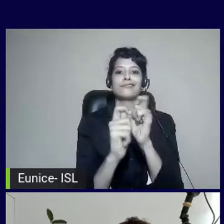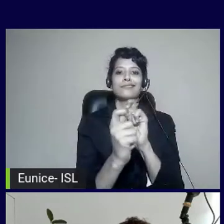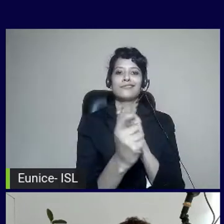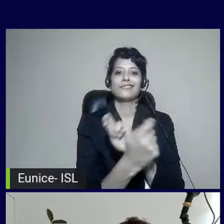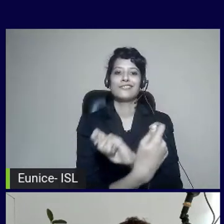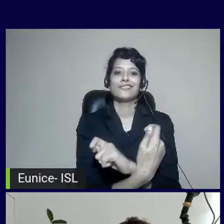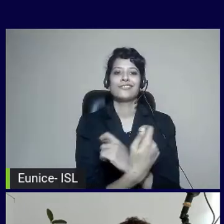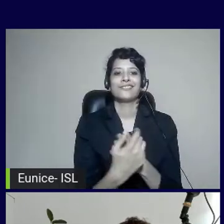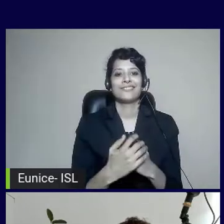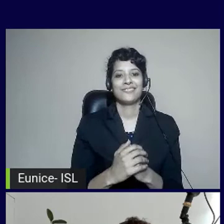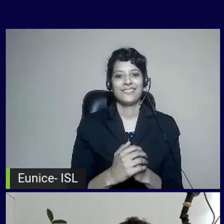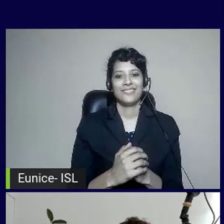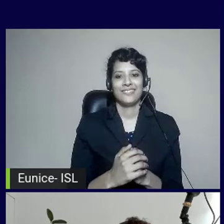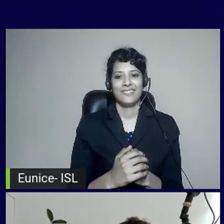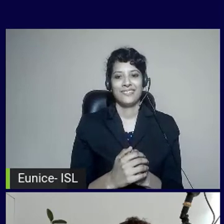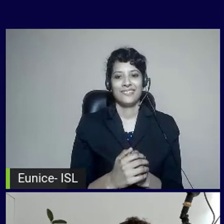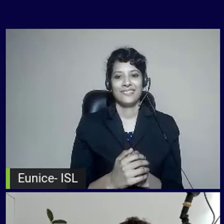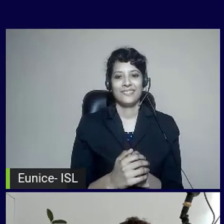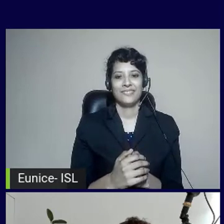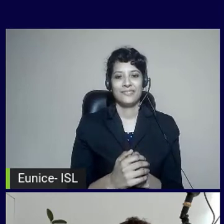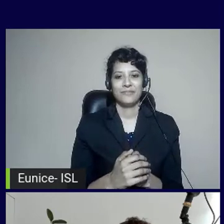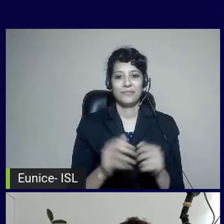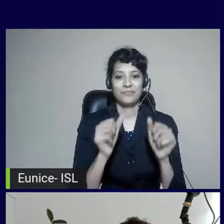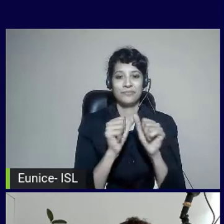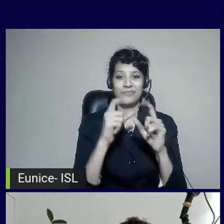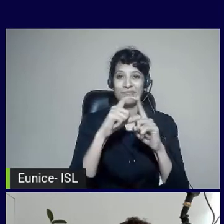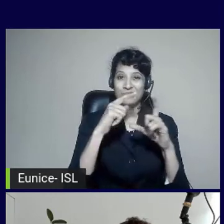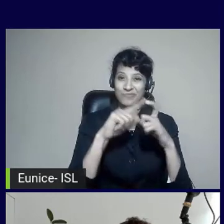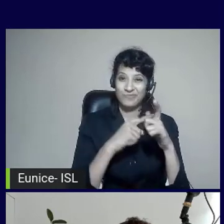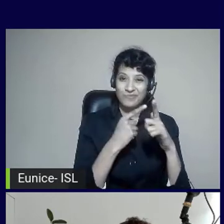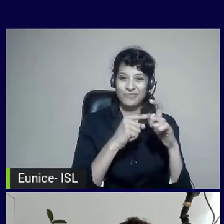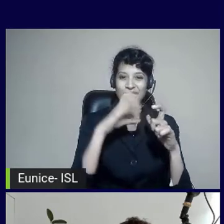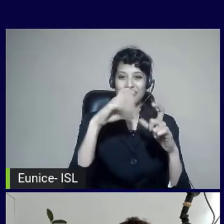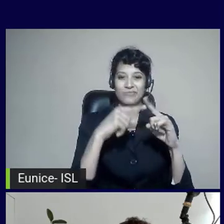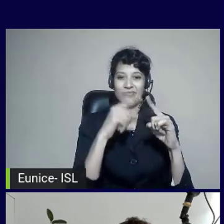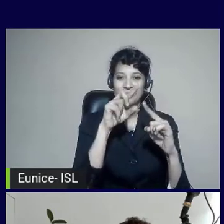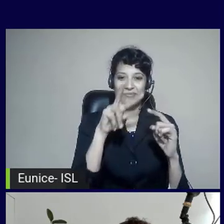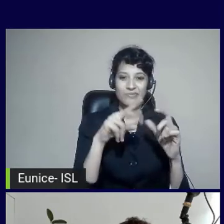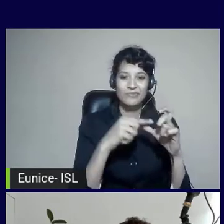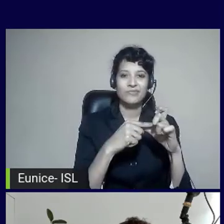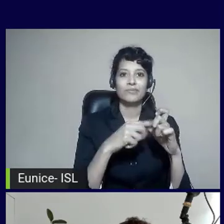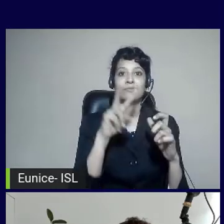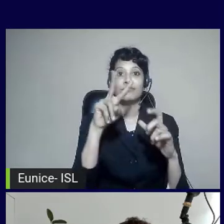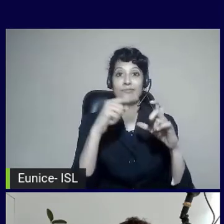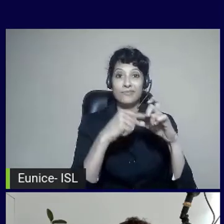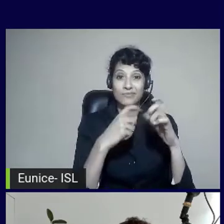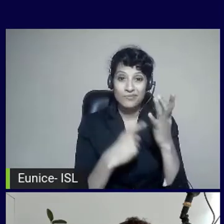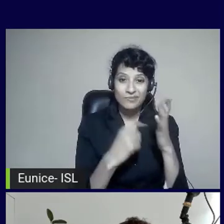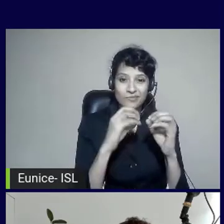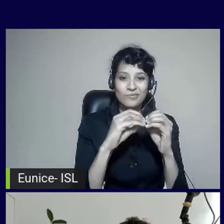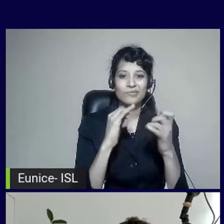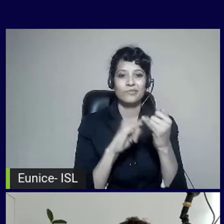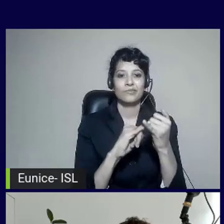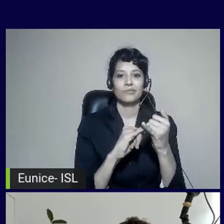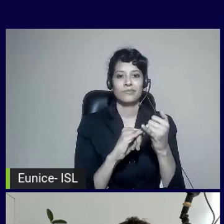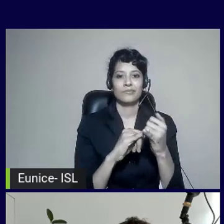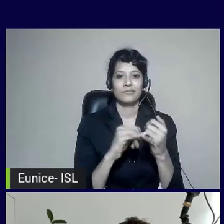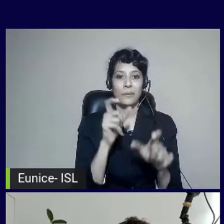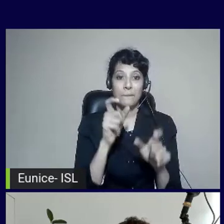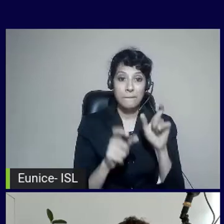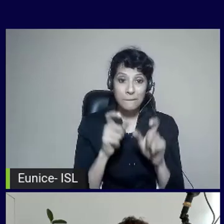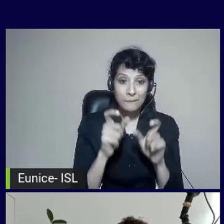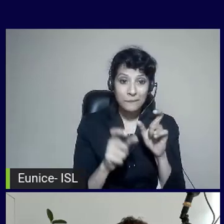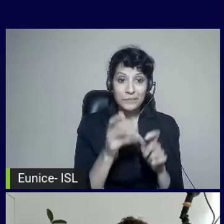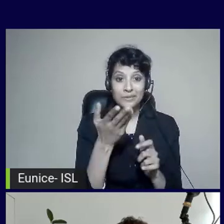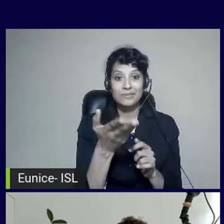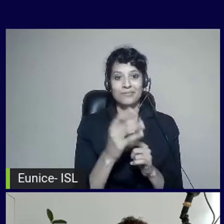adjectives, adverbs, labels, nouns, verbs. Now when I go on to People, I'm going click on that, I can